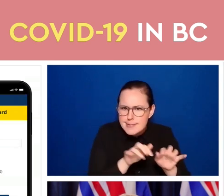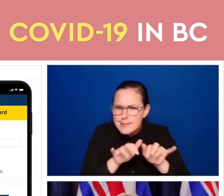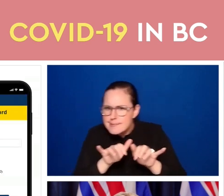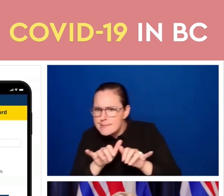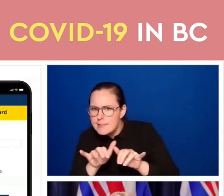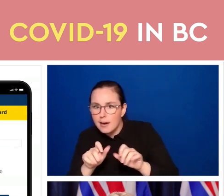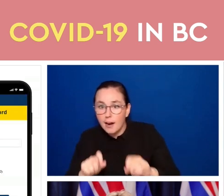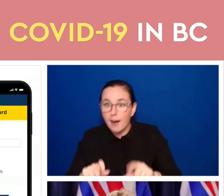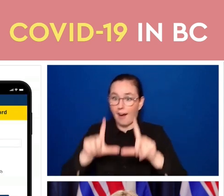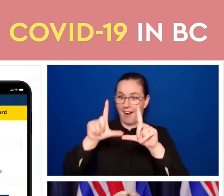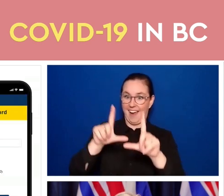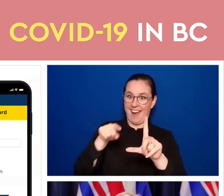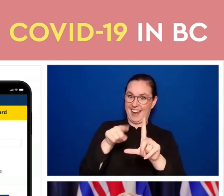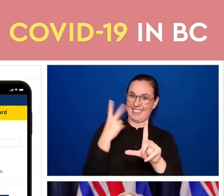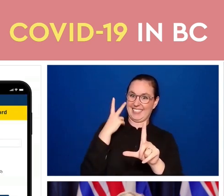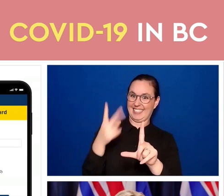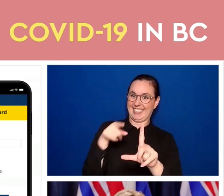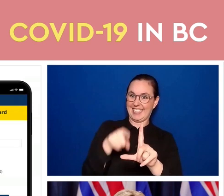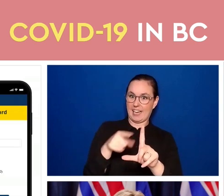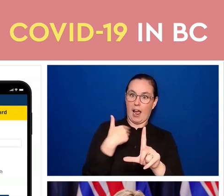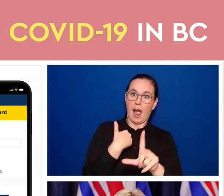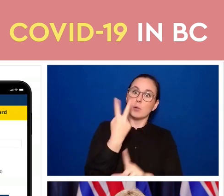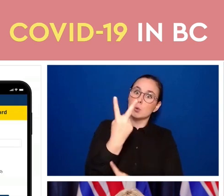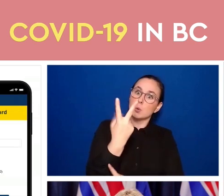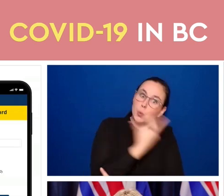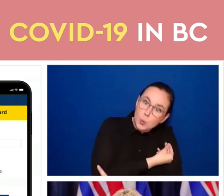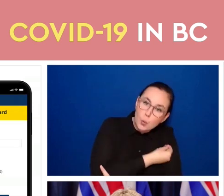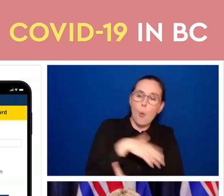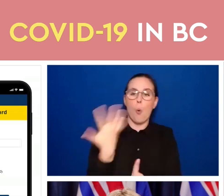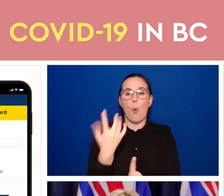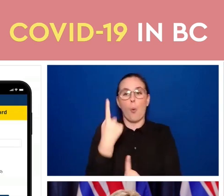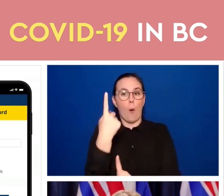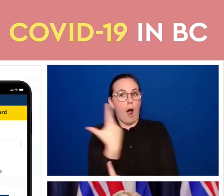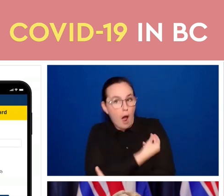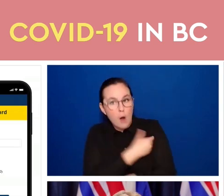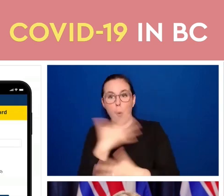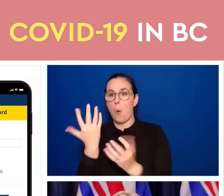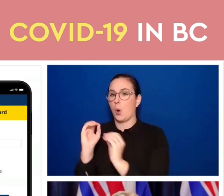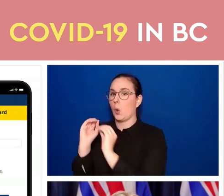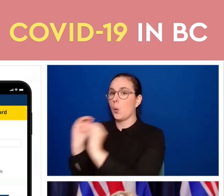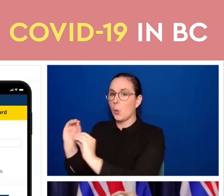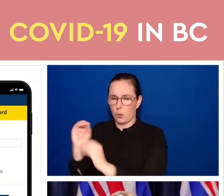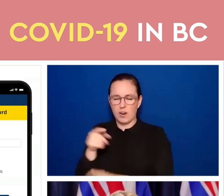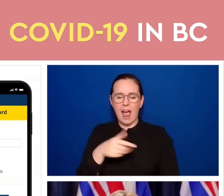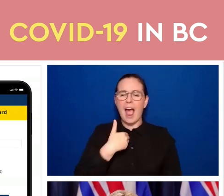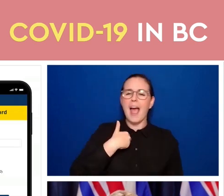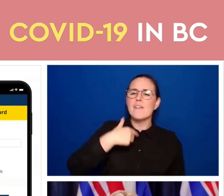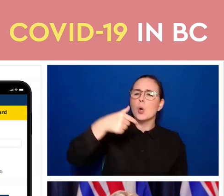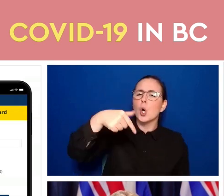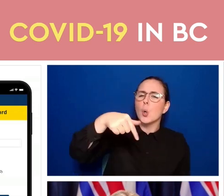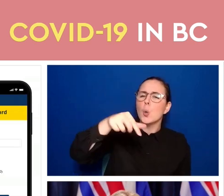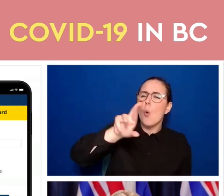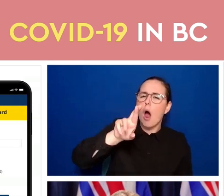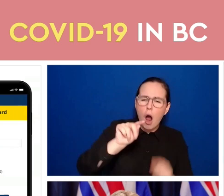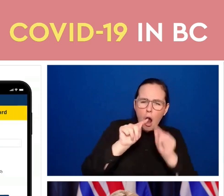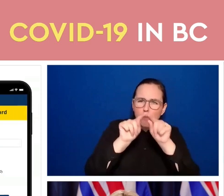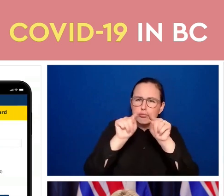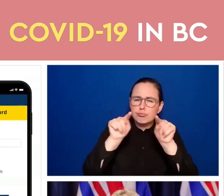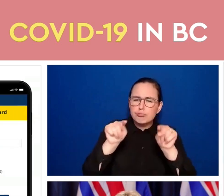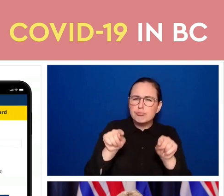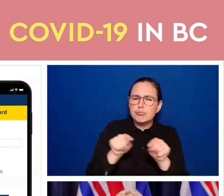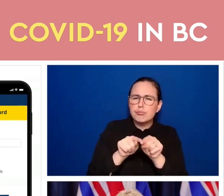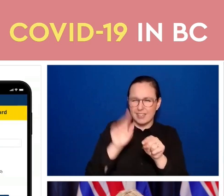will come up. It will have a QR code, which is scannable, so it's a scannable square-shaped image, like barcode technology,